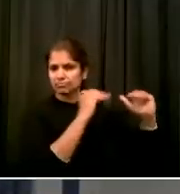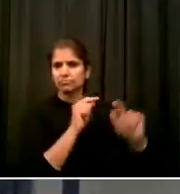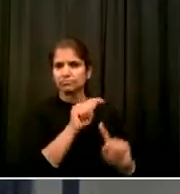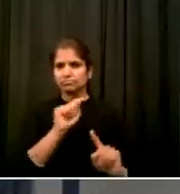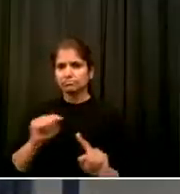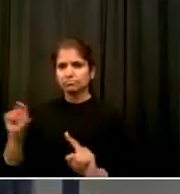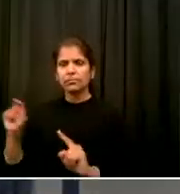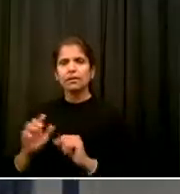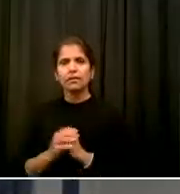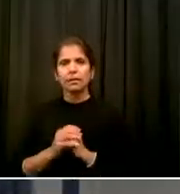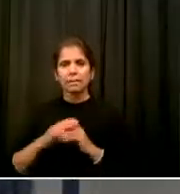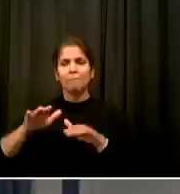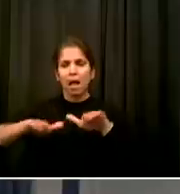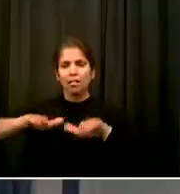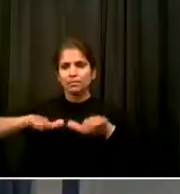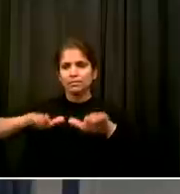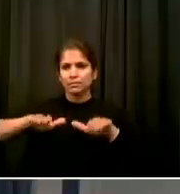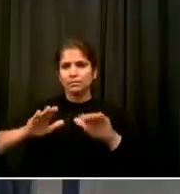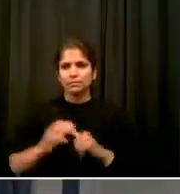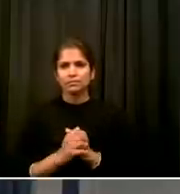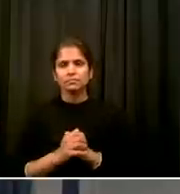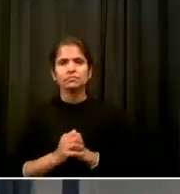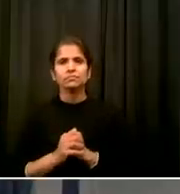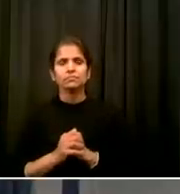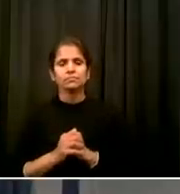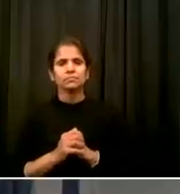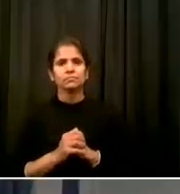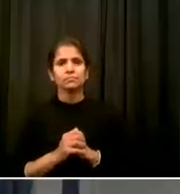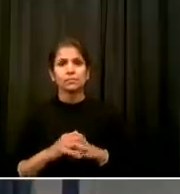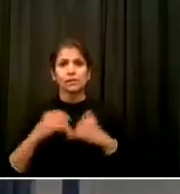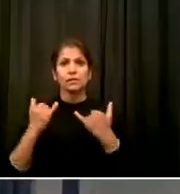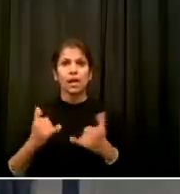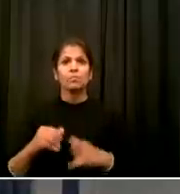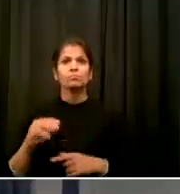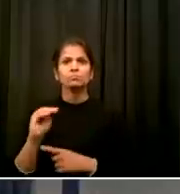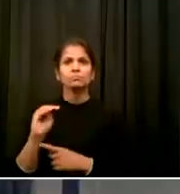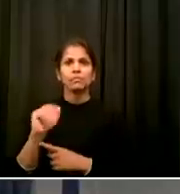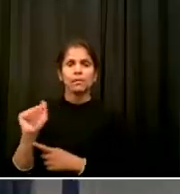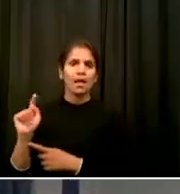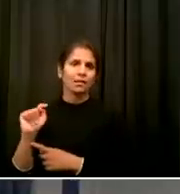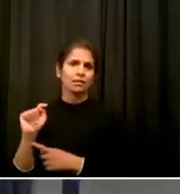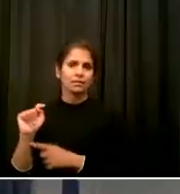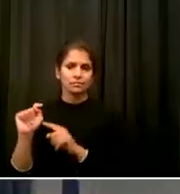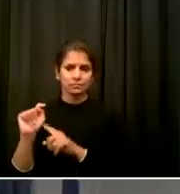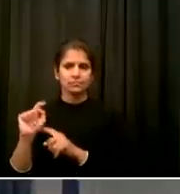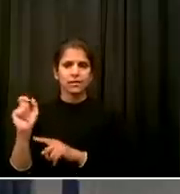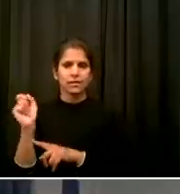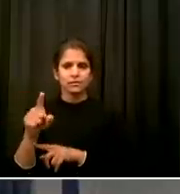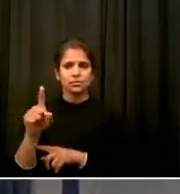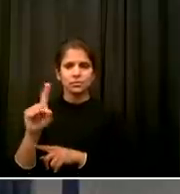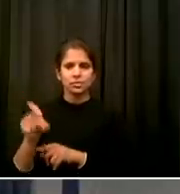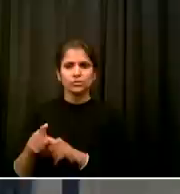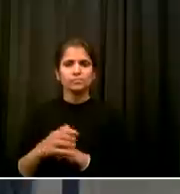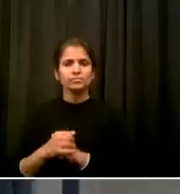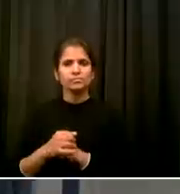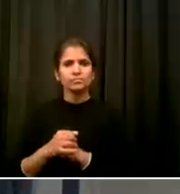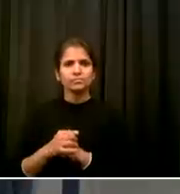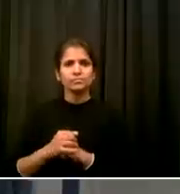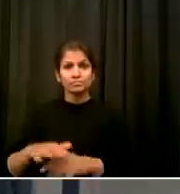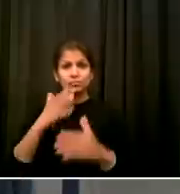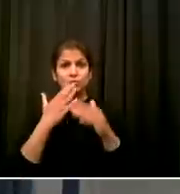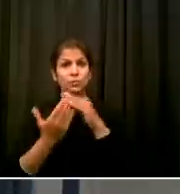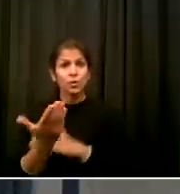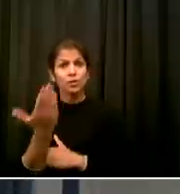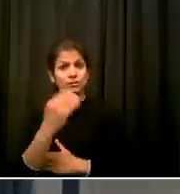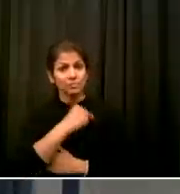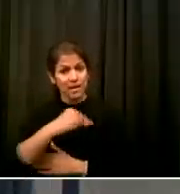Hey, good morning, Mr. Mayor Good morning, how doing? wondering what you thought when you saw plywood going up And now coming down And is the city